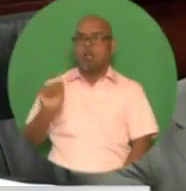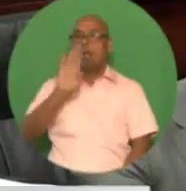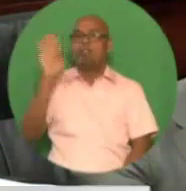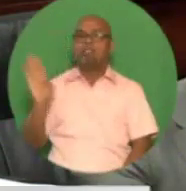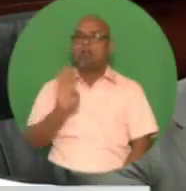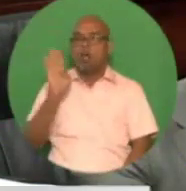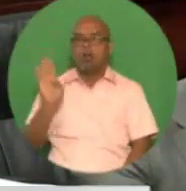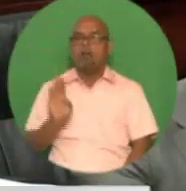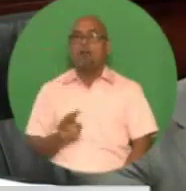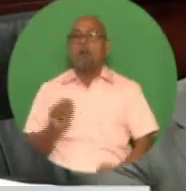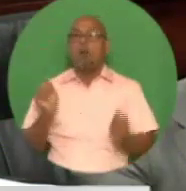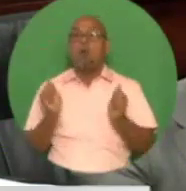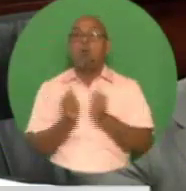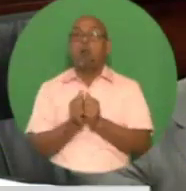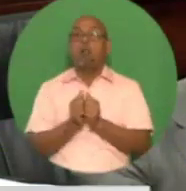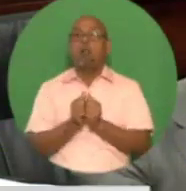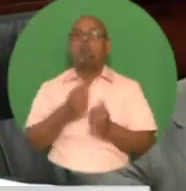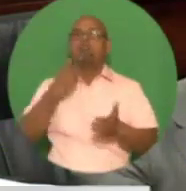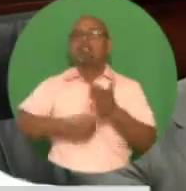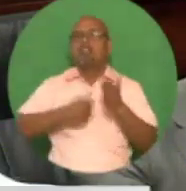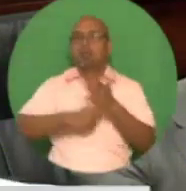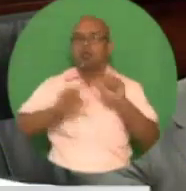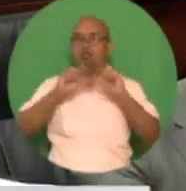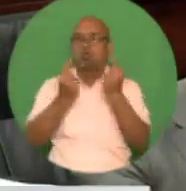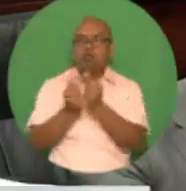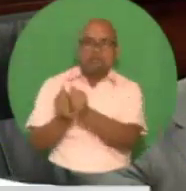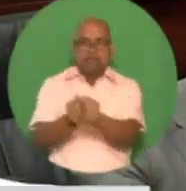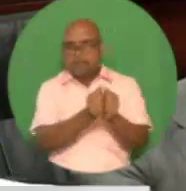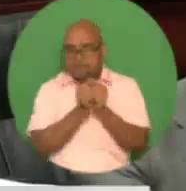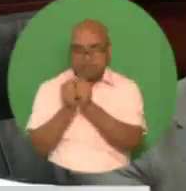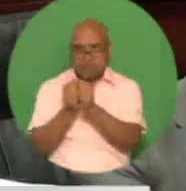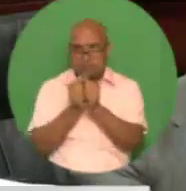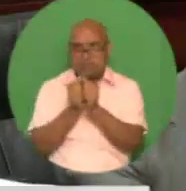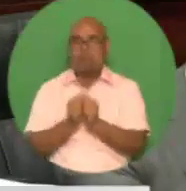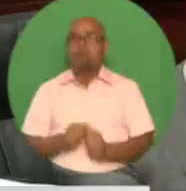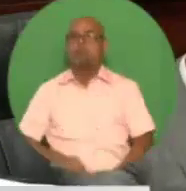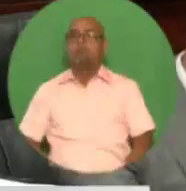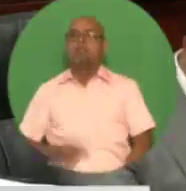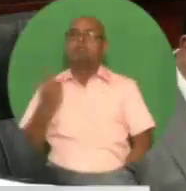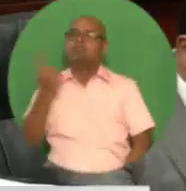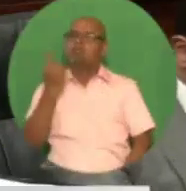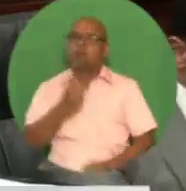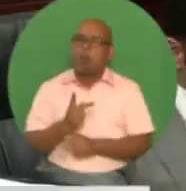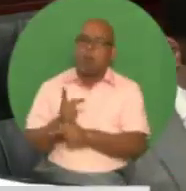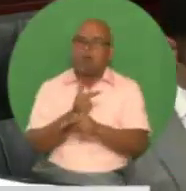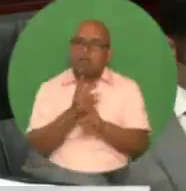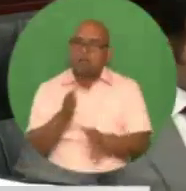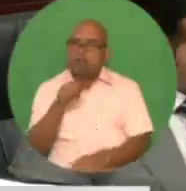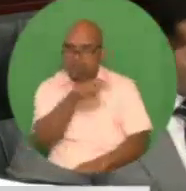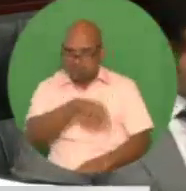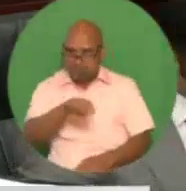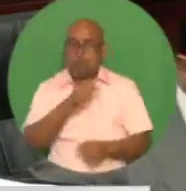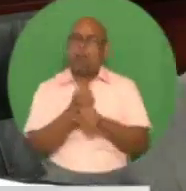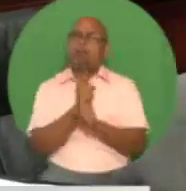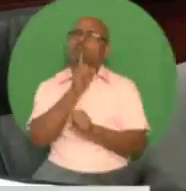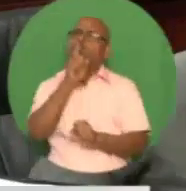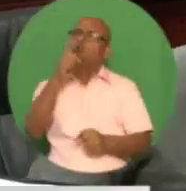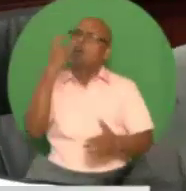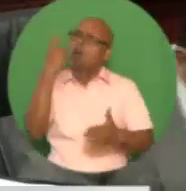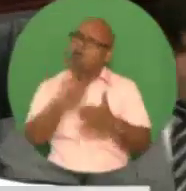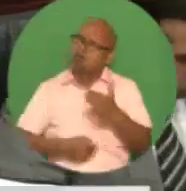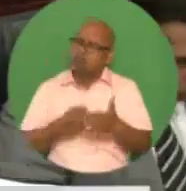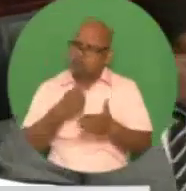providing the necessary supervisory oversight and guidance by senior public officers. Further, accommodation for field